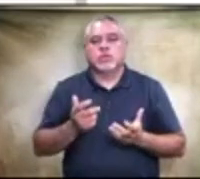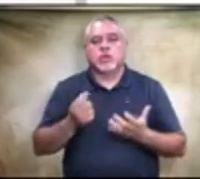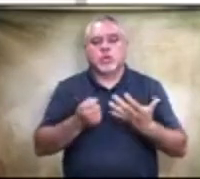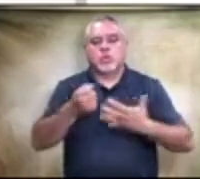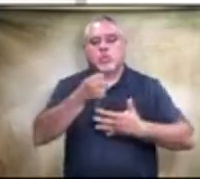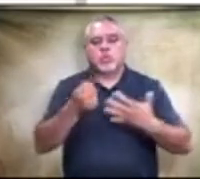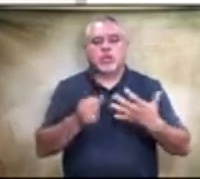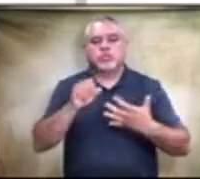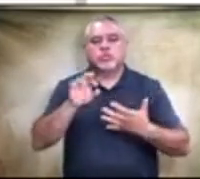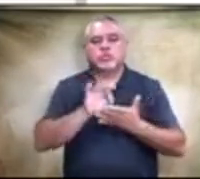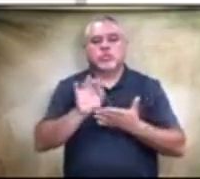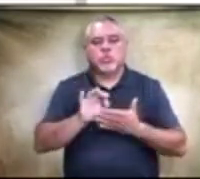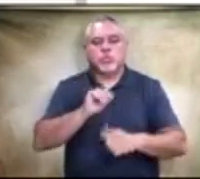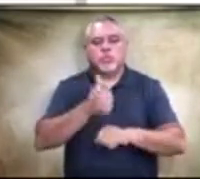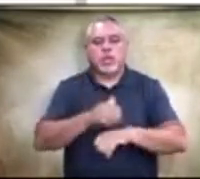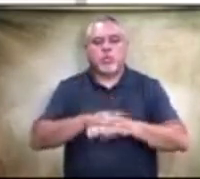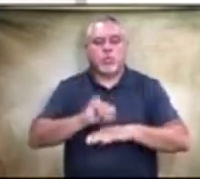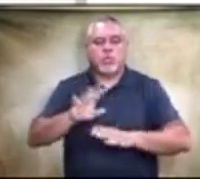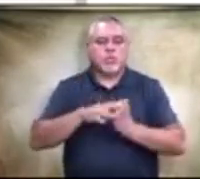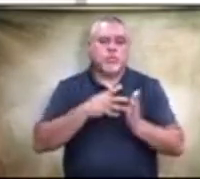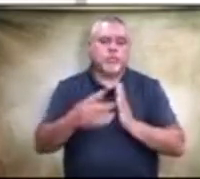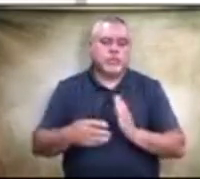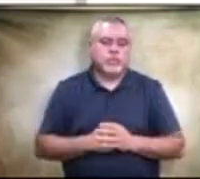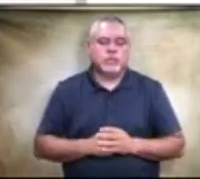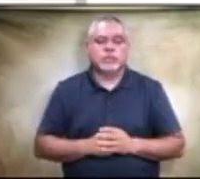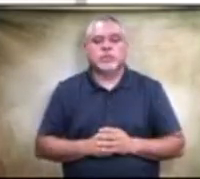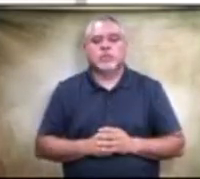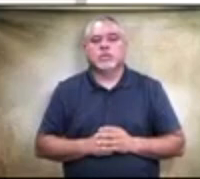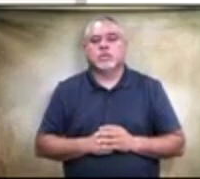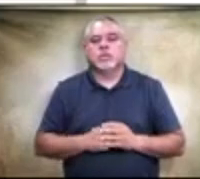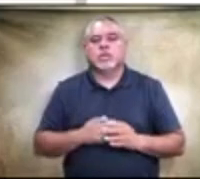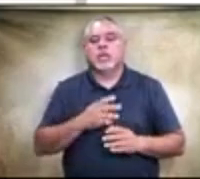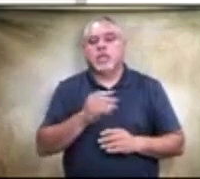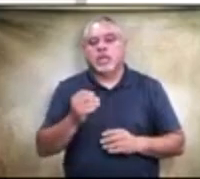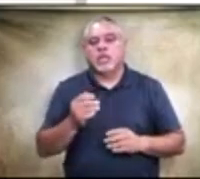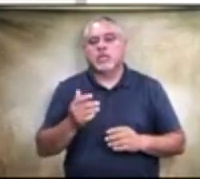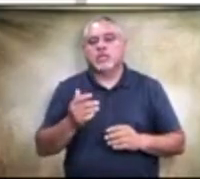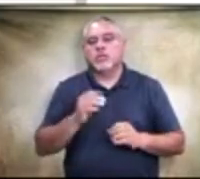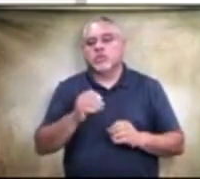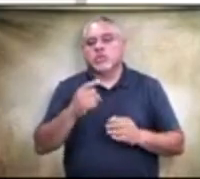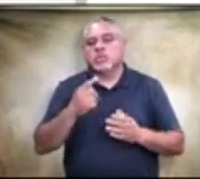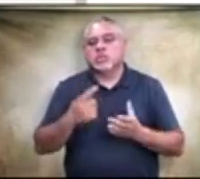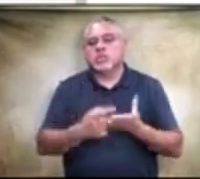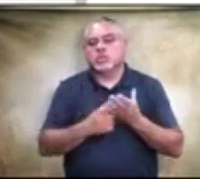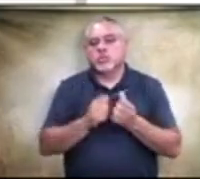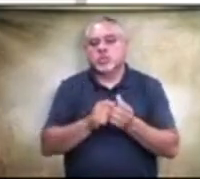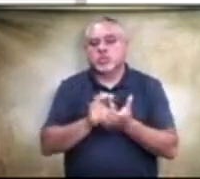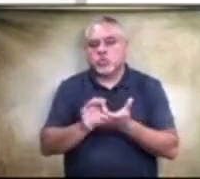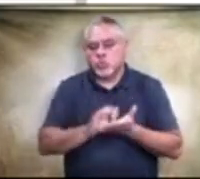upon that rubric. Um, and again, there's no discussion among the scorers. It's done